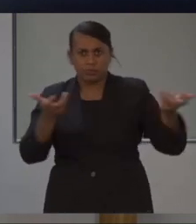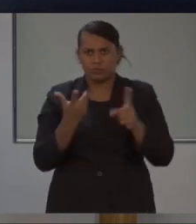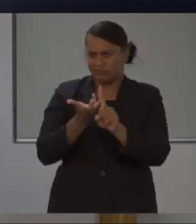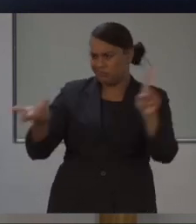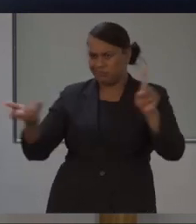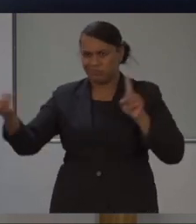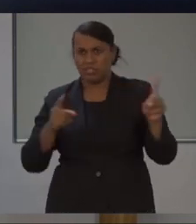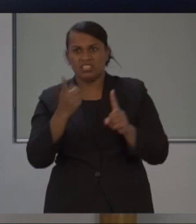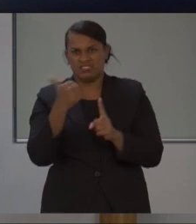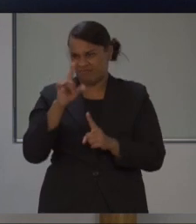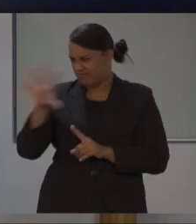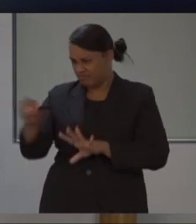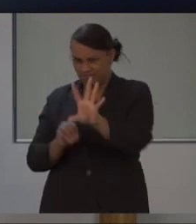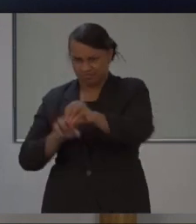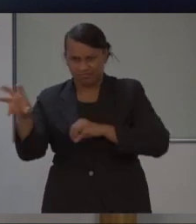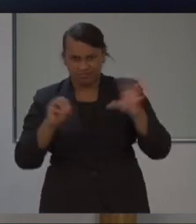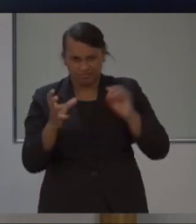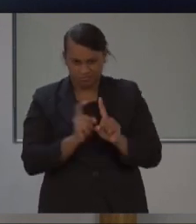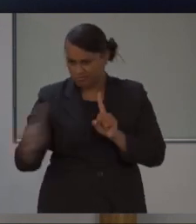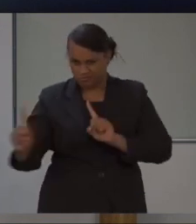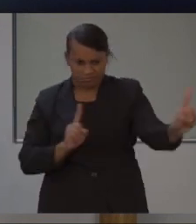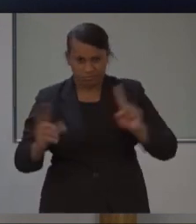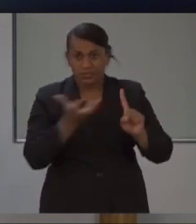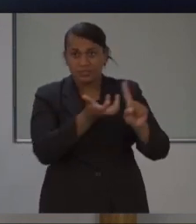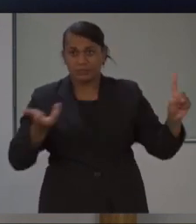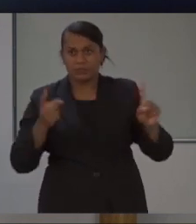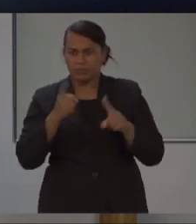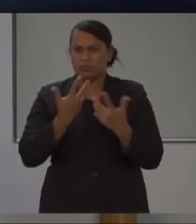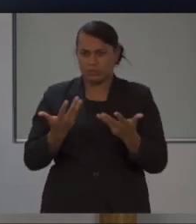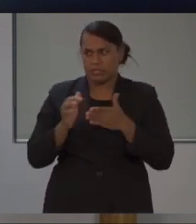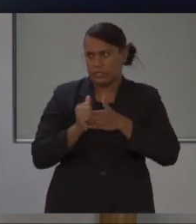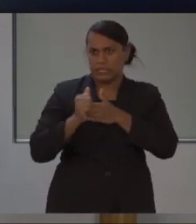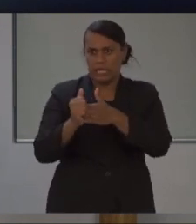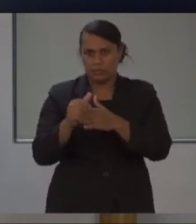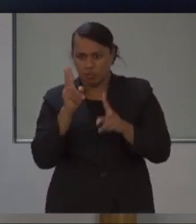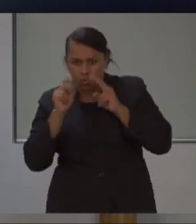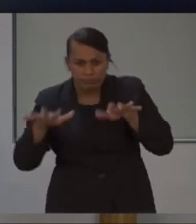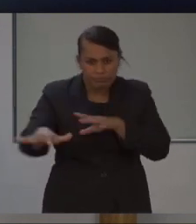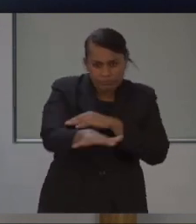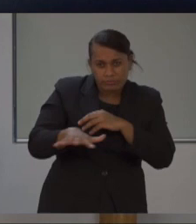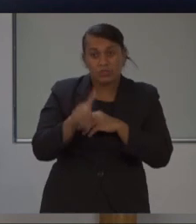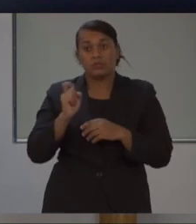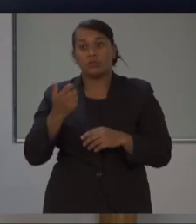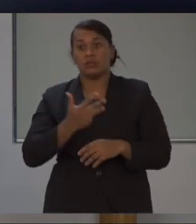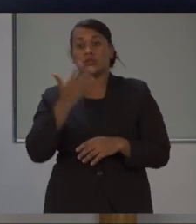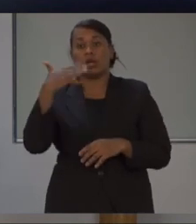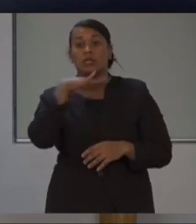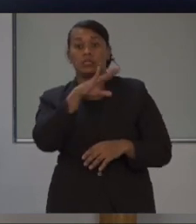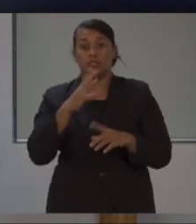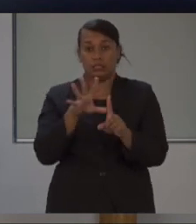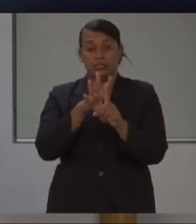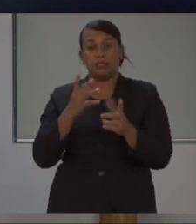a world-leading feat. Of the over 900 samples we've tested in Fiji,